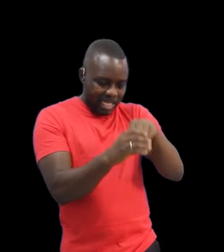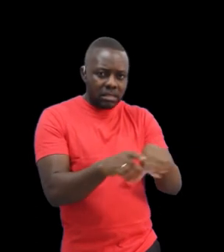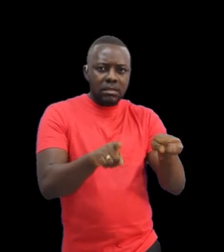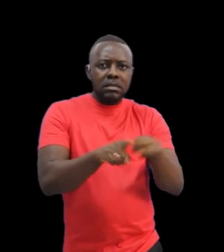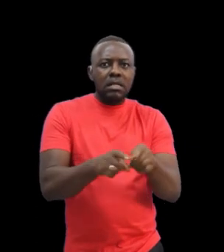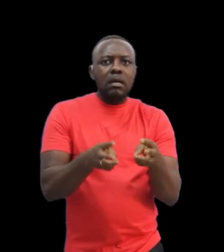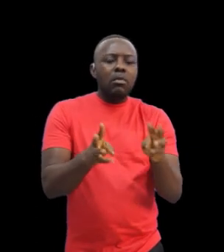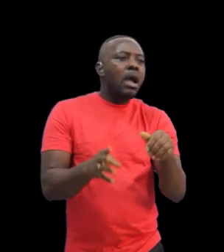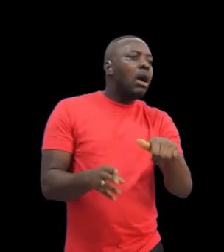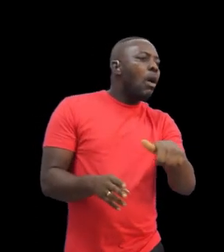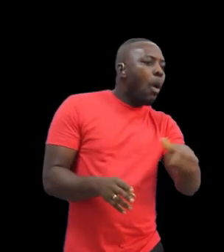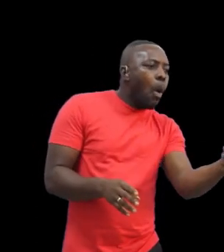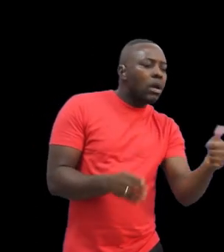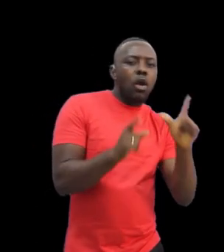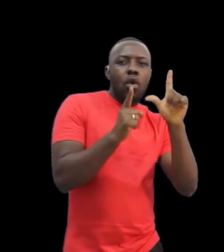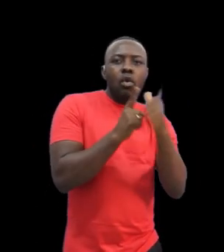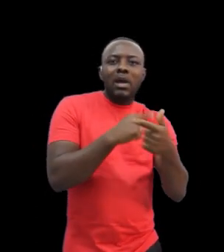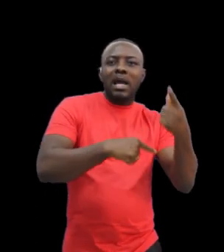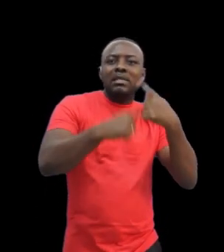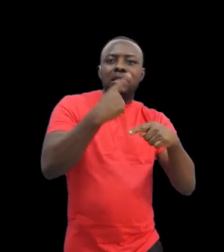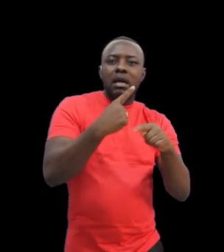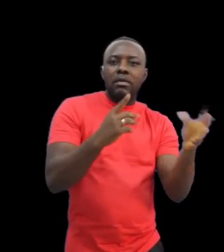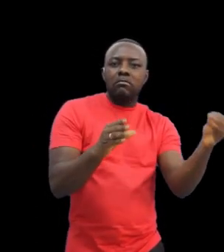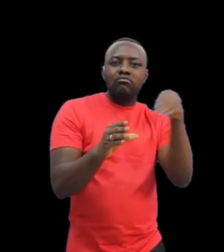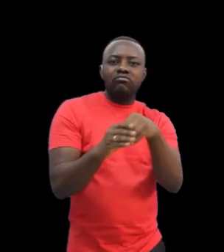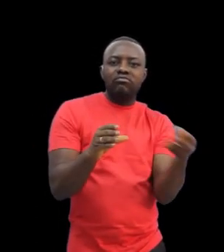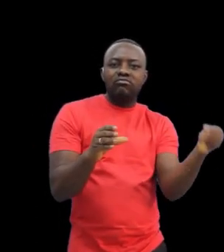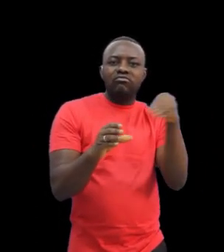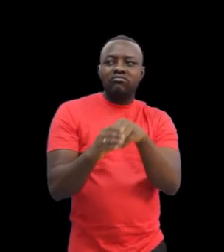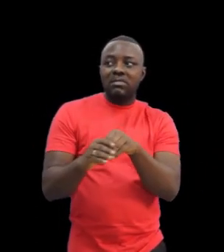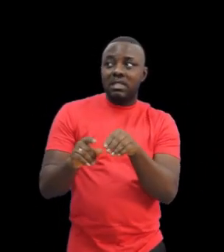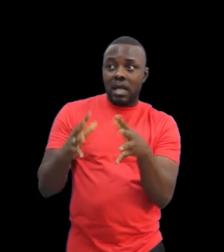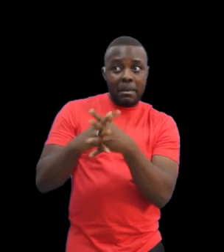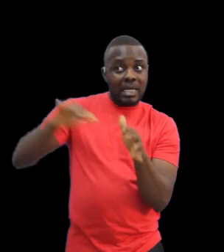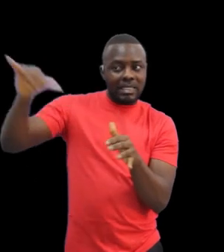Language, GSL, contains various signs that are unique to Ghana only.